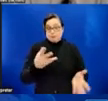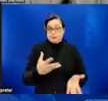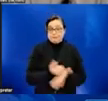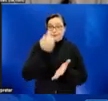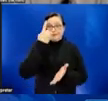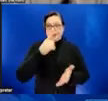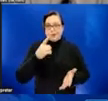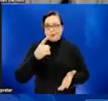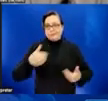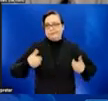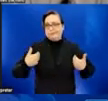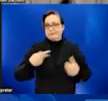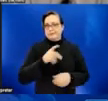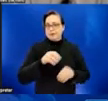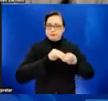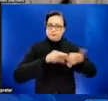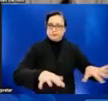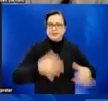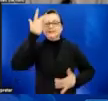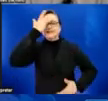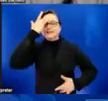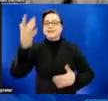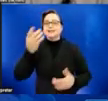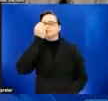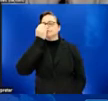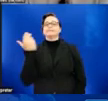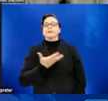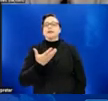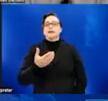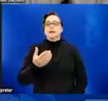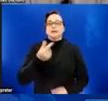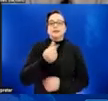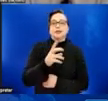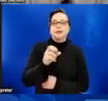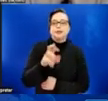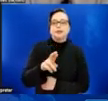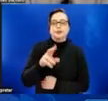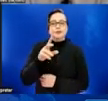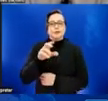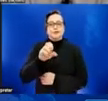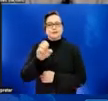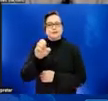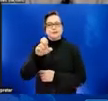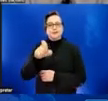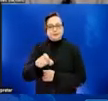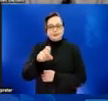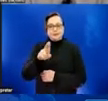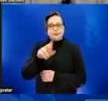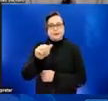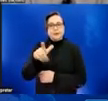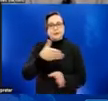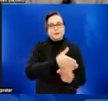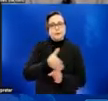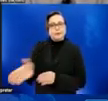what disease does. Disease doesn't care about gender, sexuality, as Dr. Schropp indicated, right? It cares